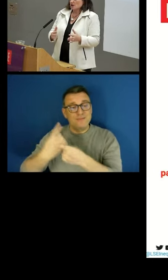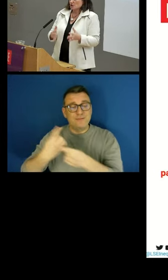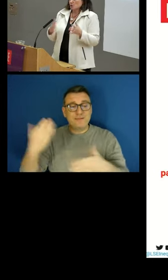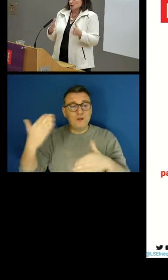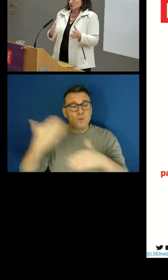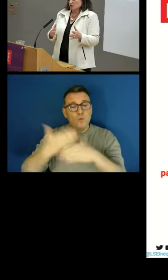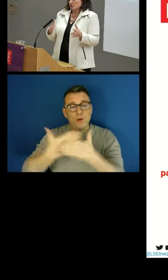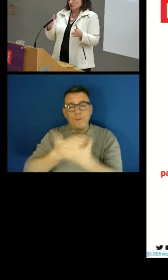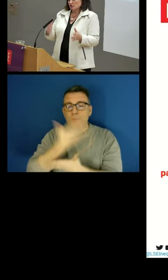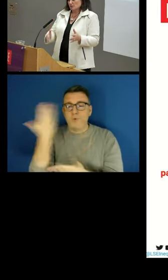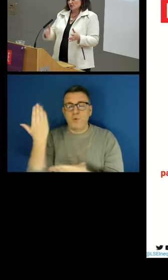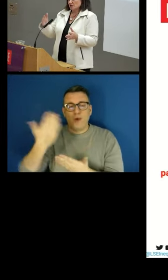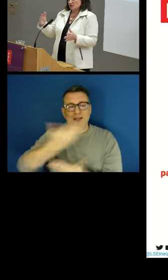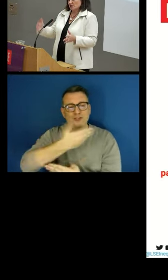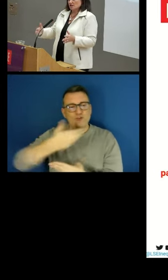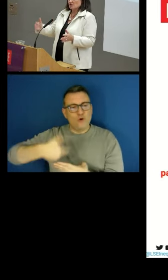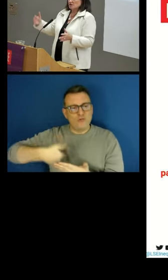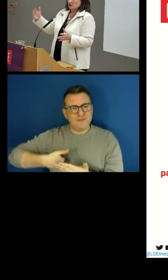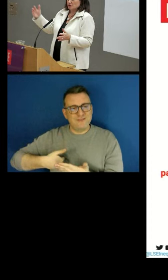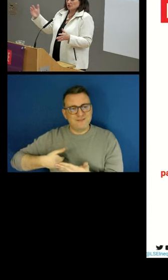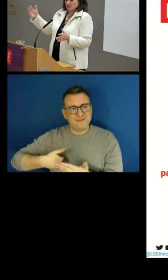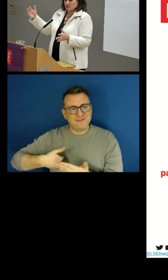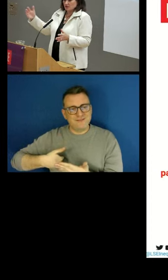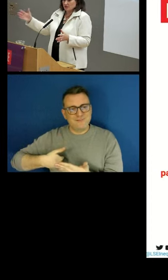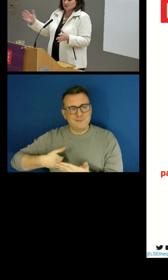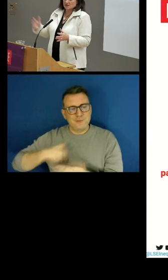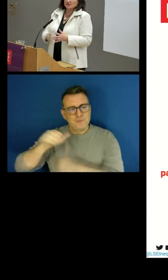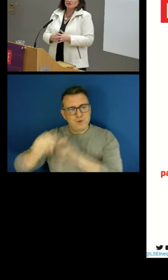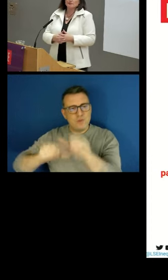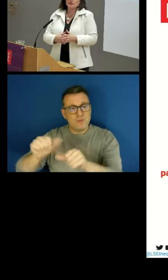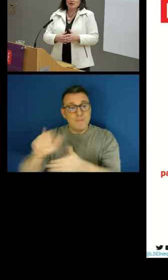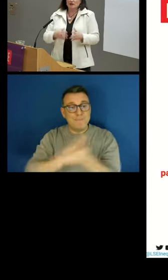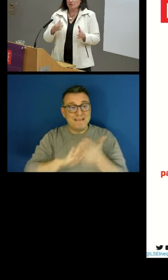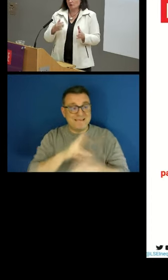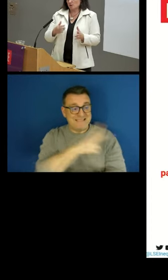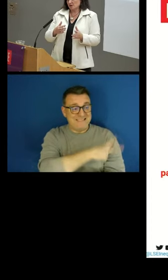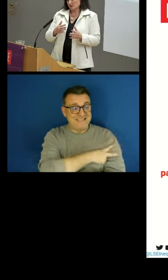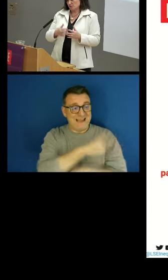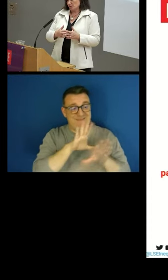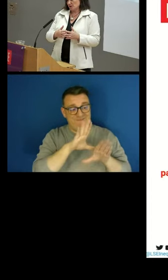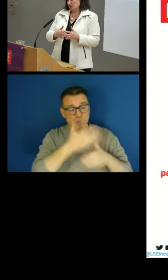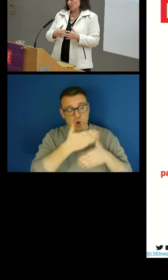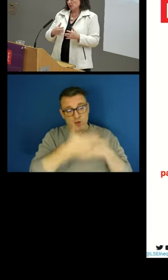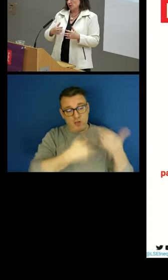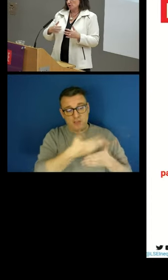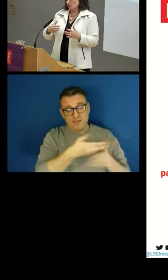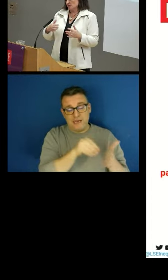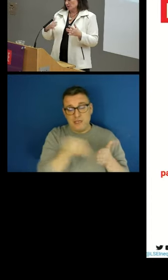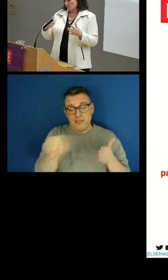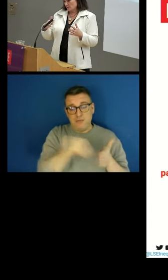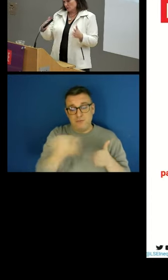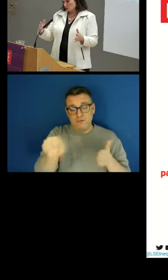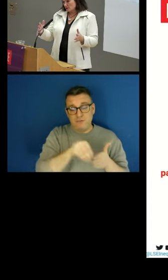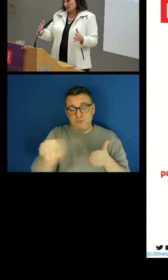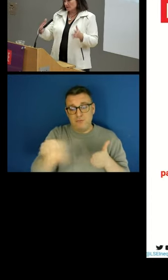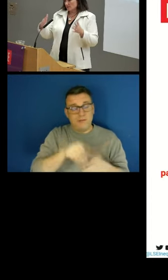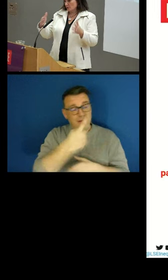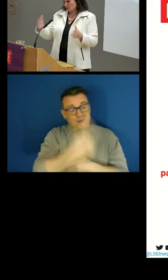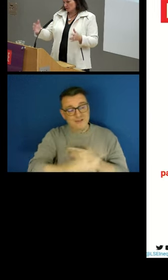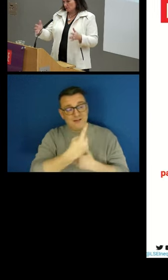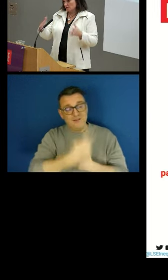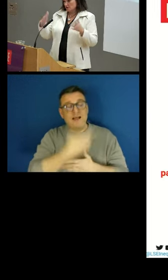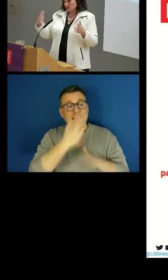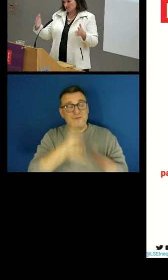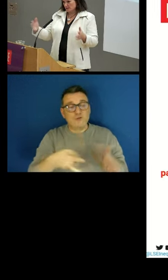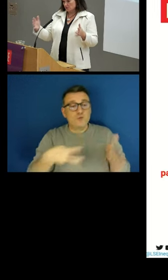course requires workers to contribute continuously to the system. It requires them to be employed on contracts,